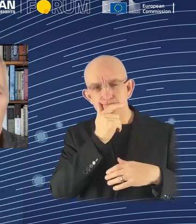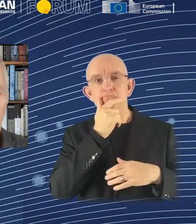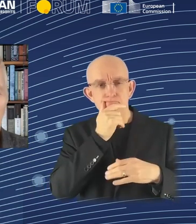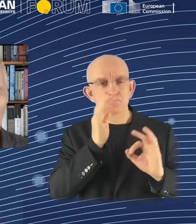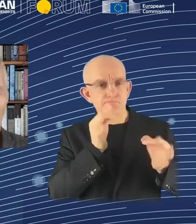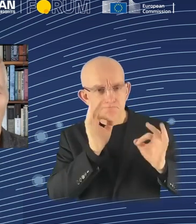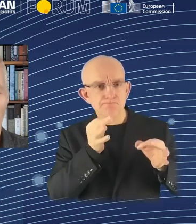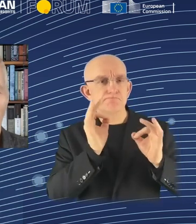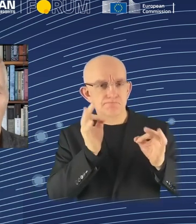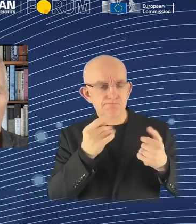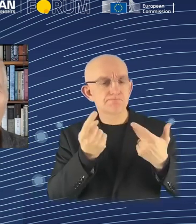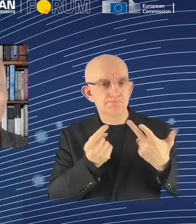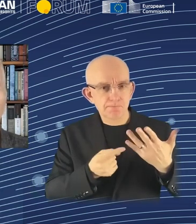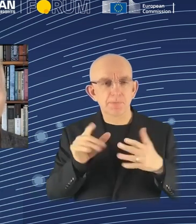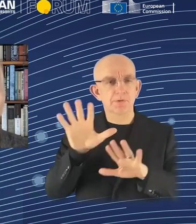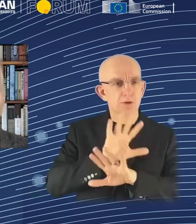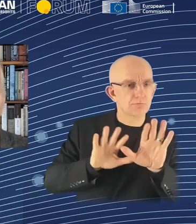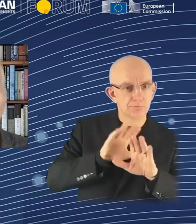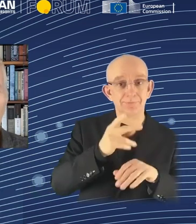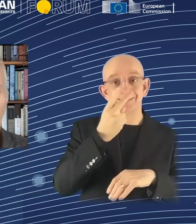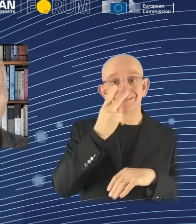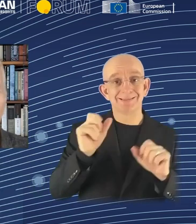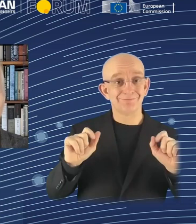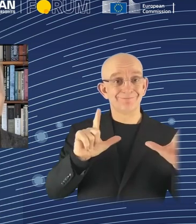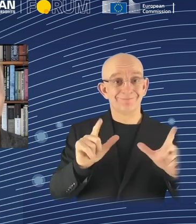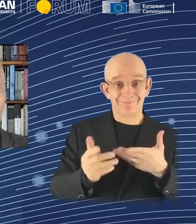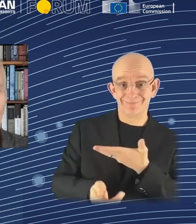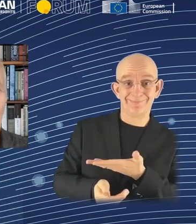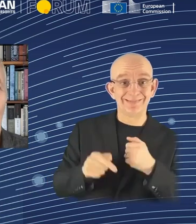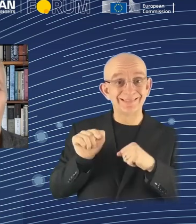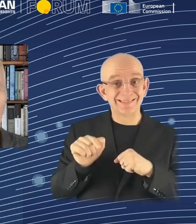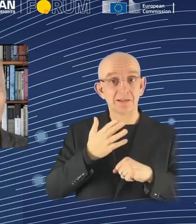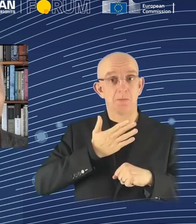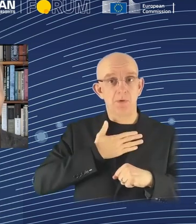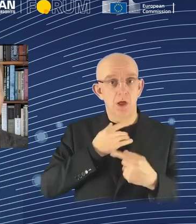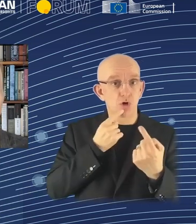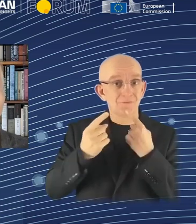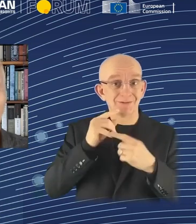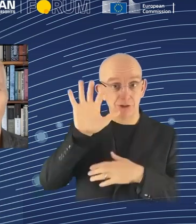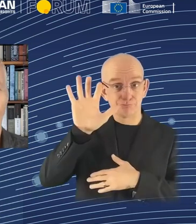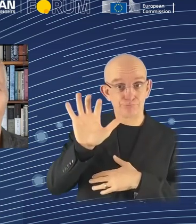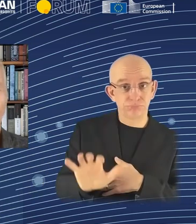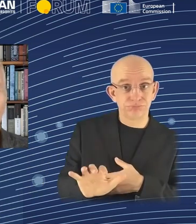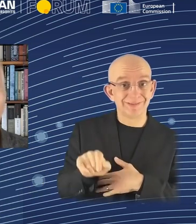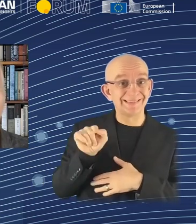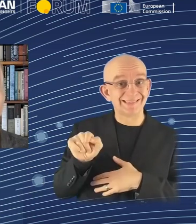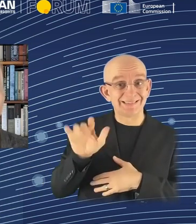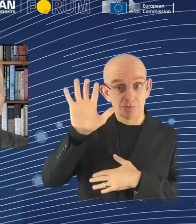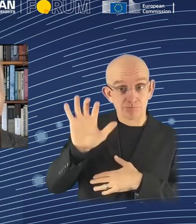a bit of my conversation. I asked it to create a rendition of